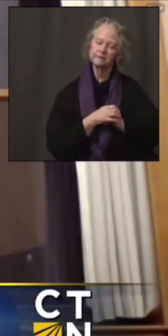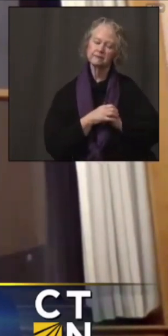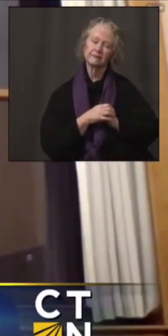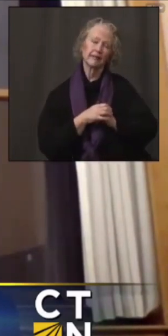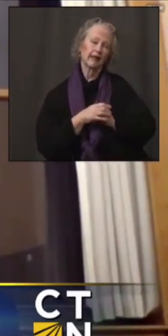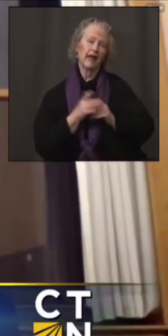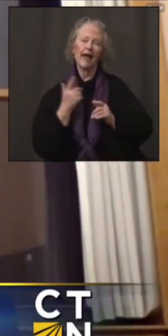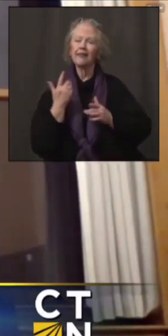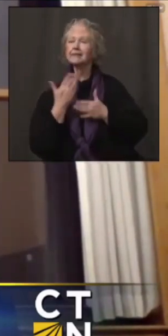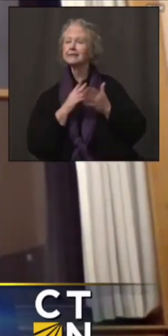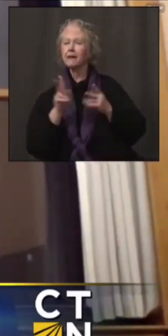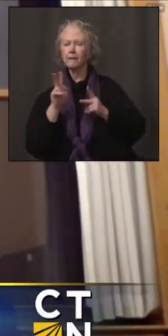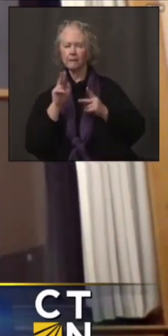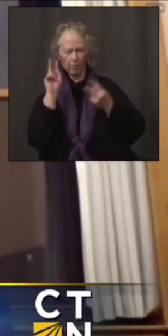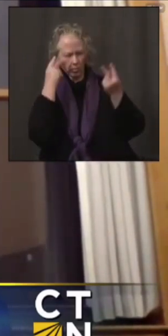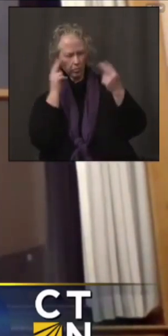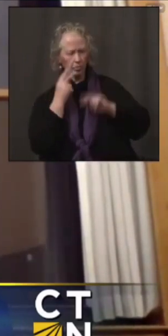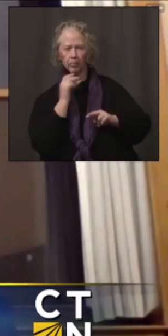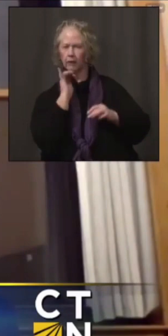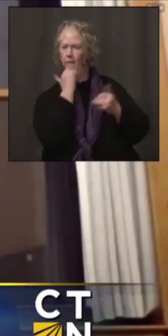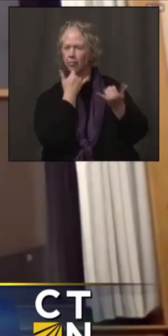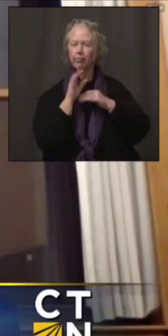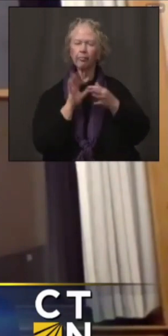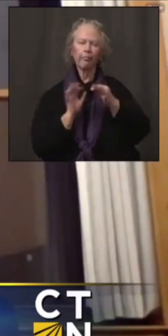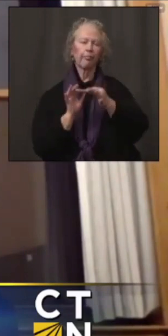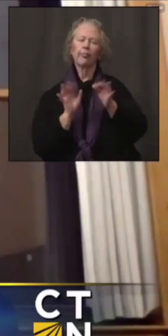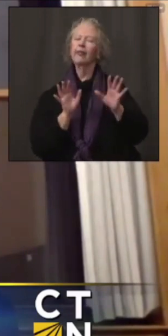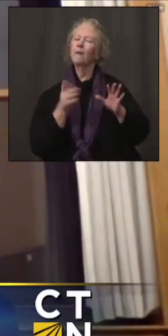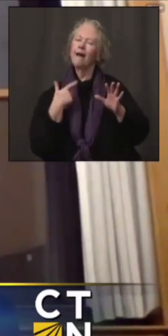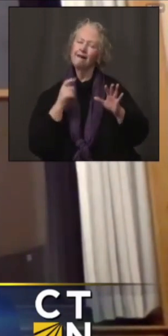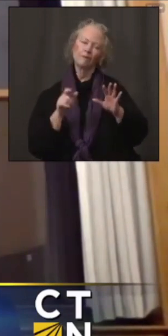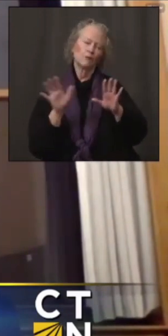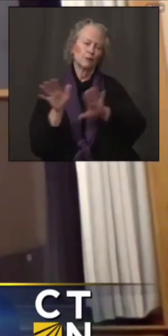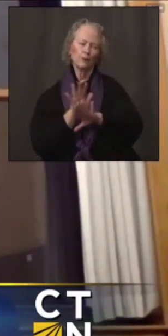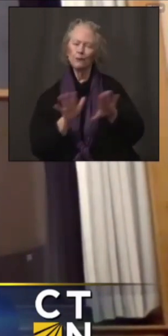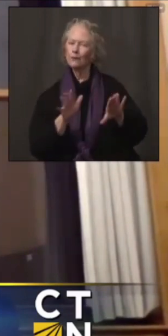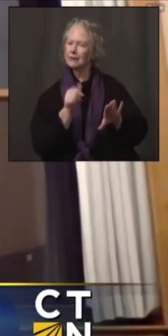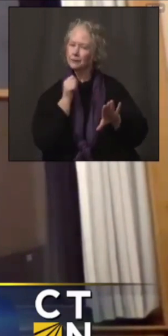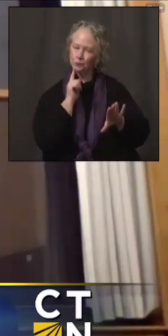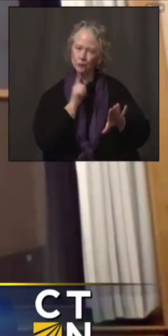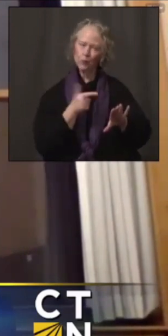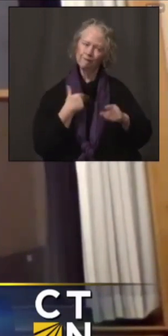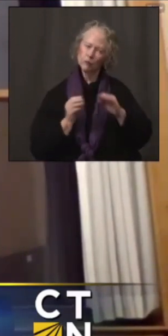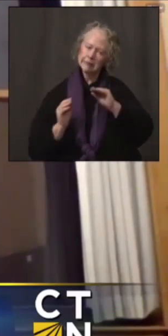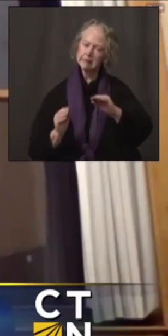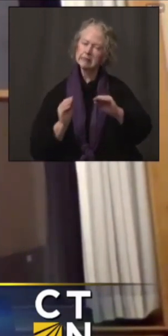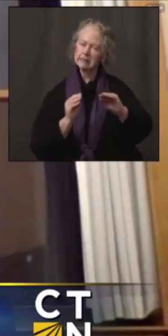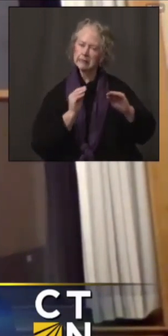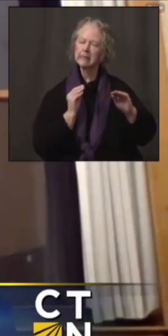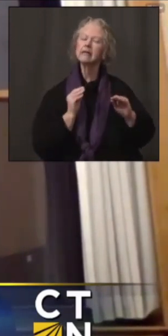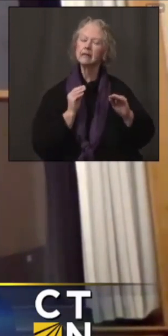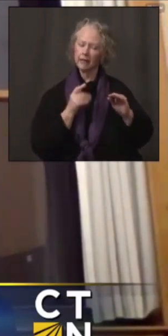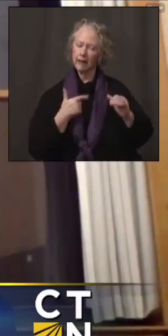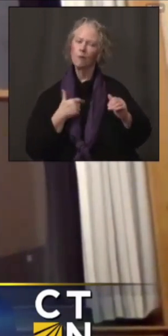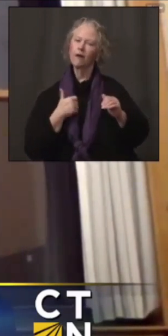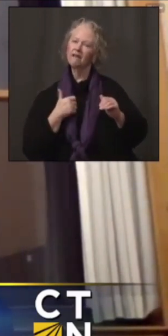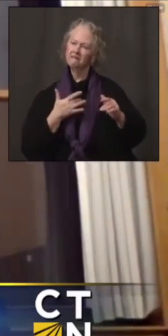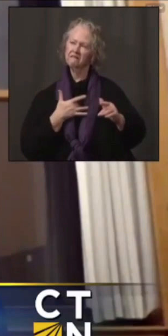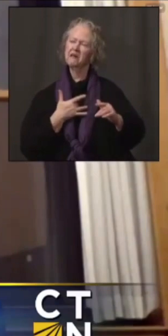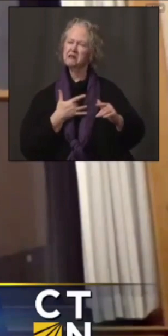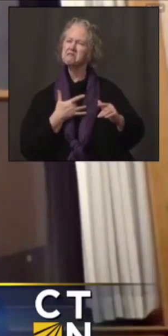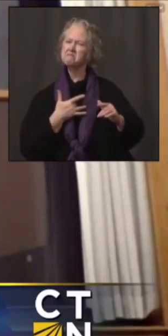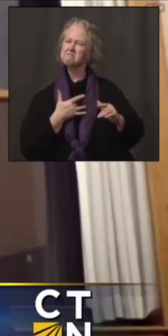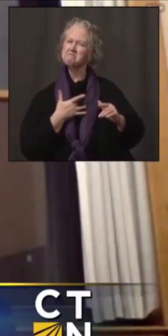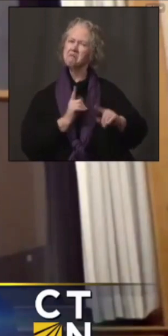busting, you know, some of the myths that may circulate out there about the vaccine and just continuing to do the education here, the testimonials, and we are optimistic that those